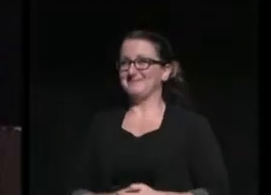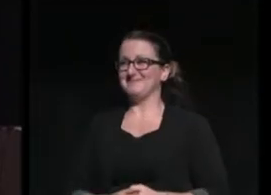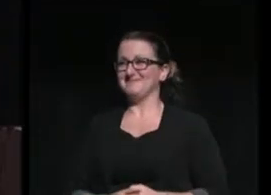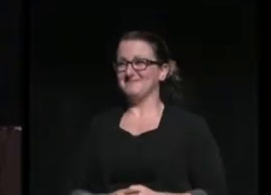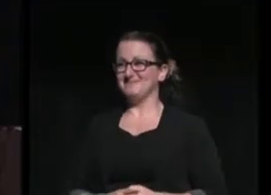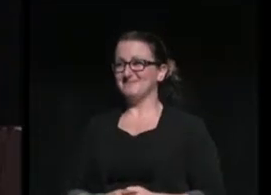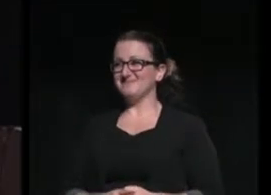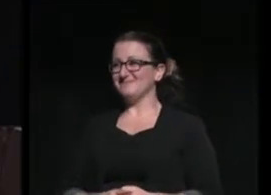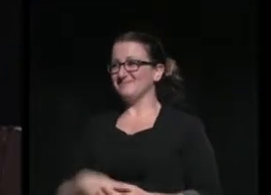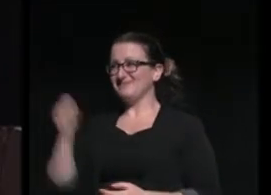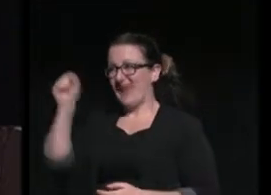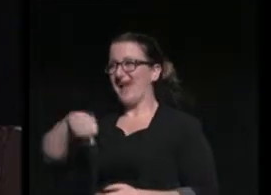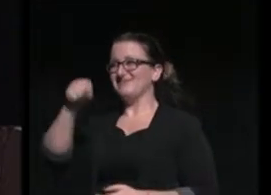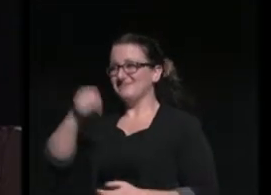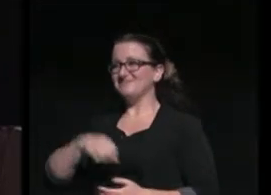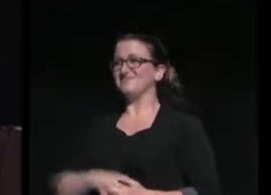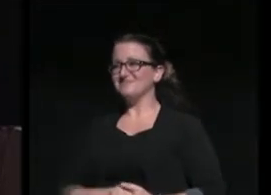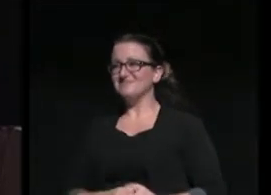Yeah.